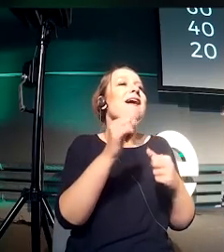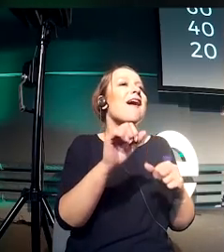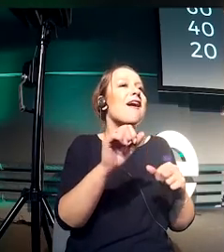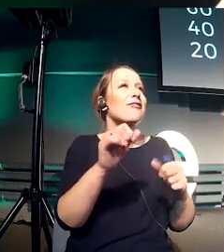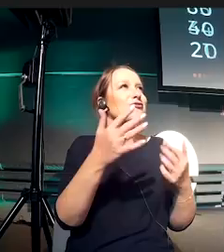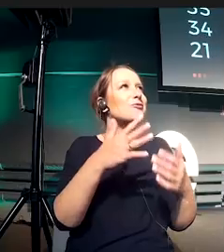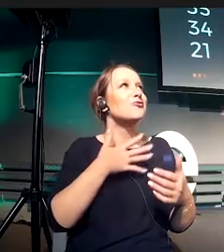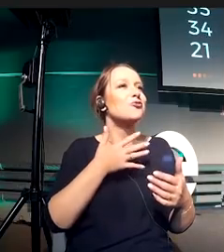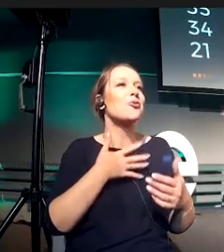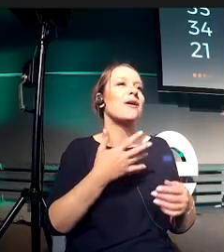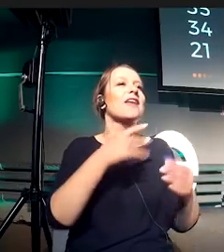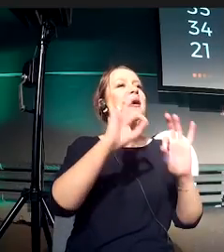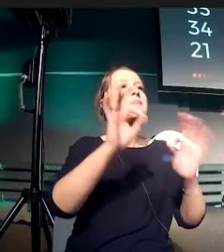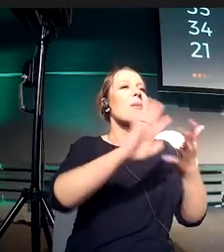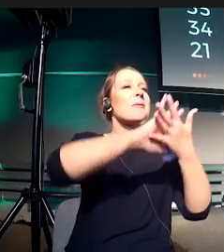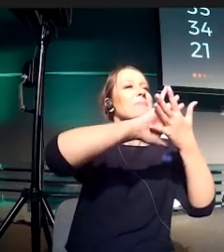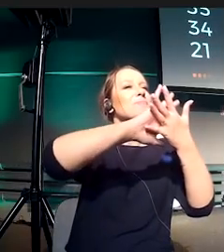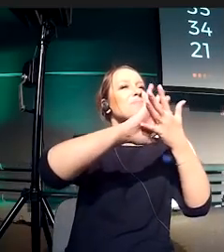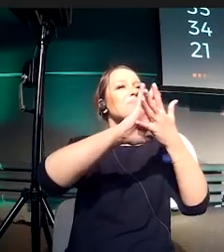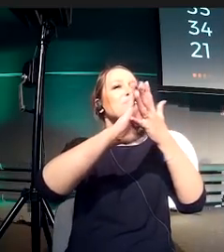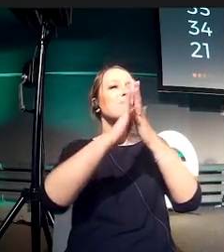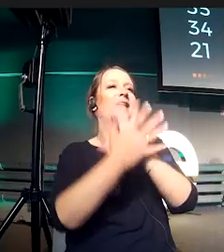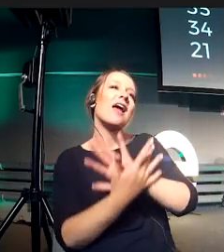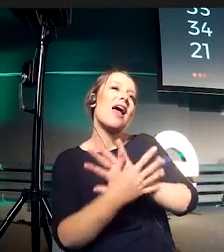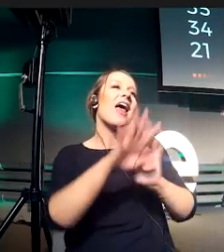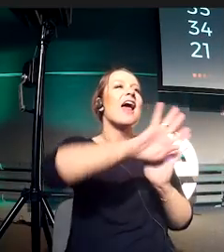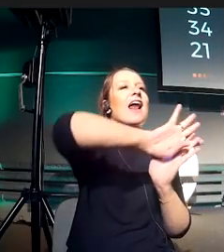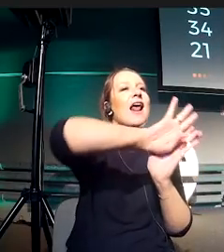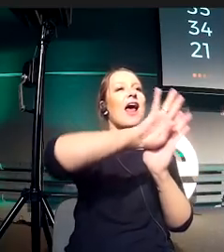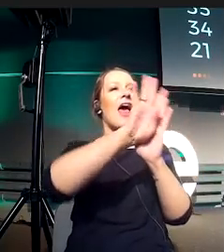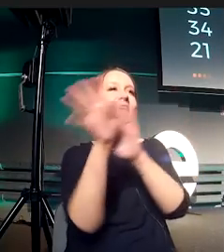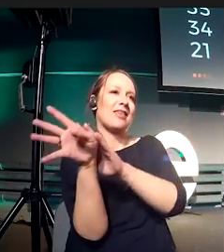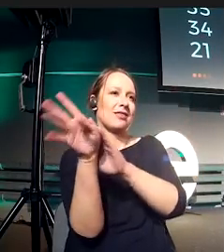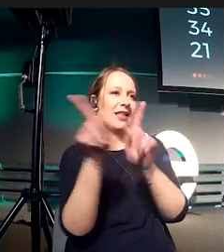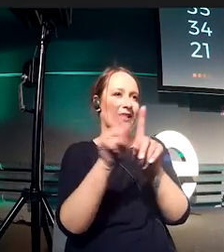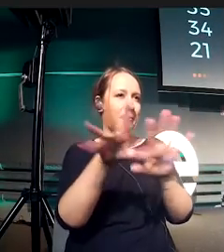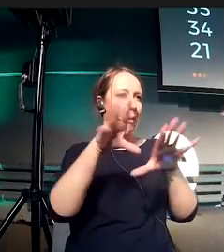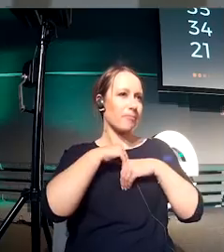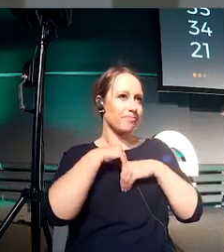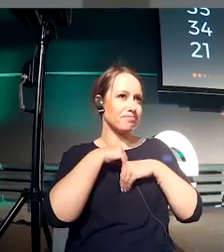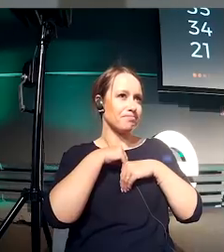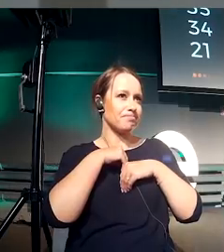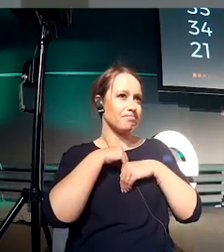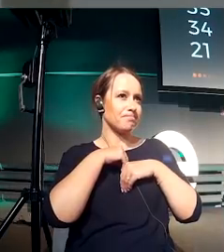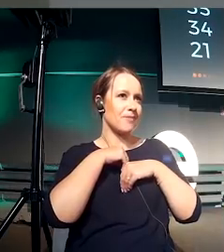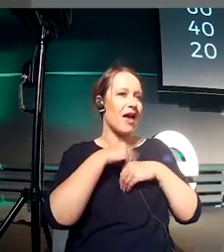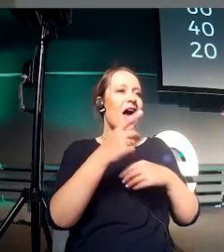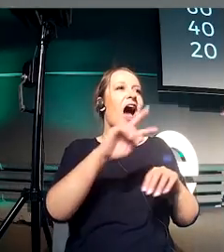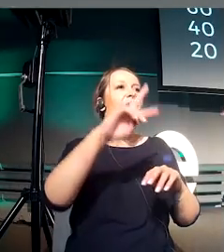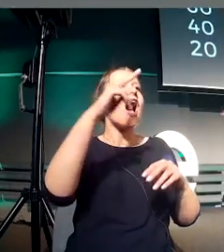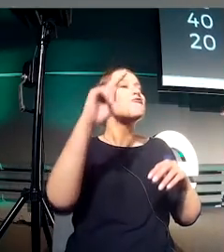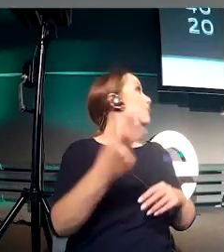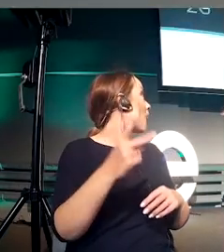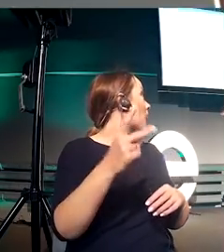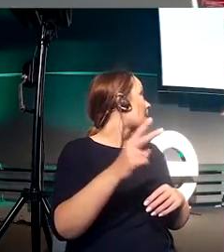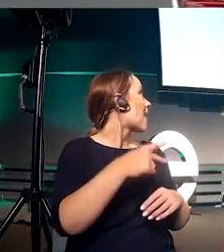parts of jumping, while the other one gives you more jumps between the different colors that you have. When you have a second on your computer,